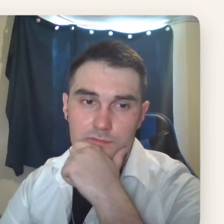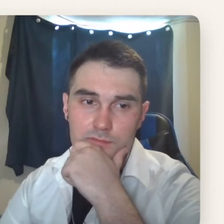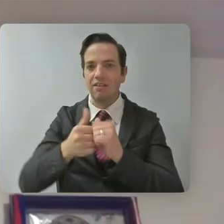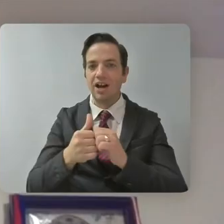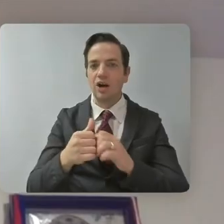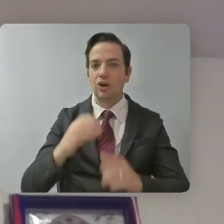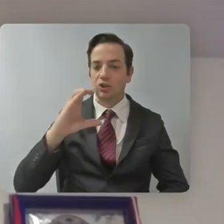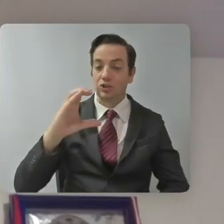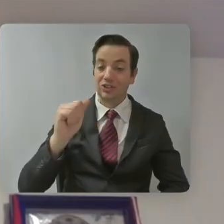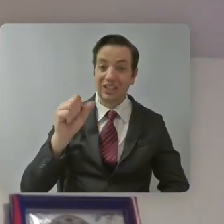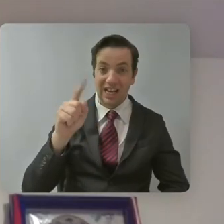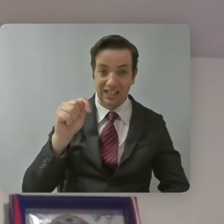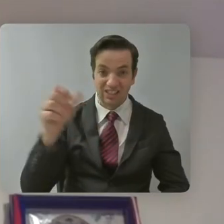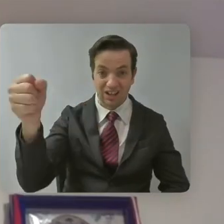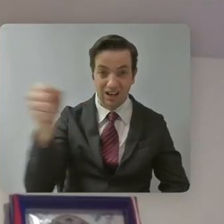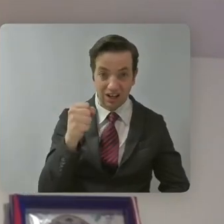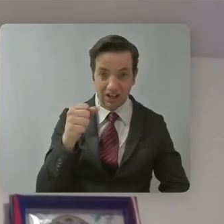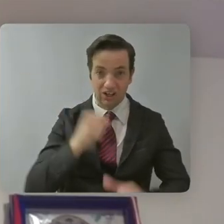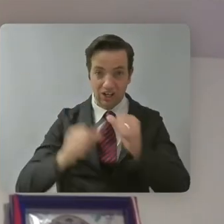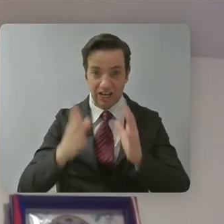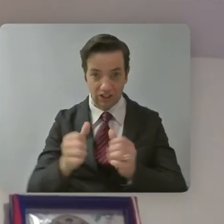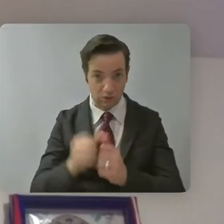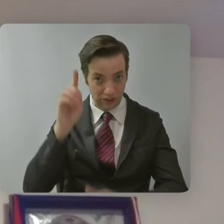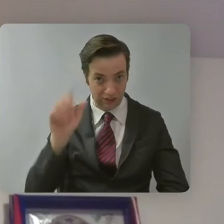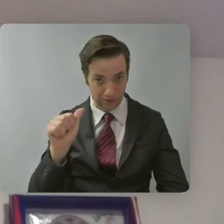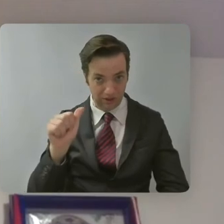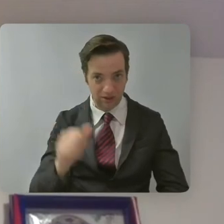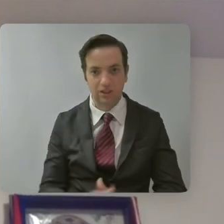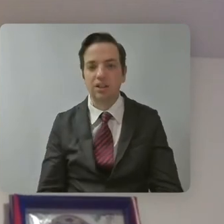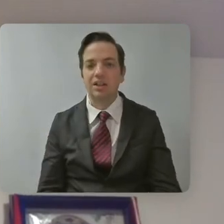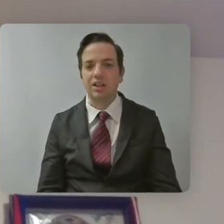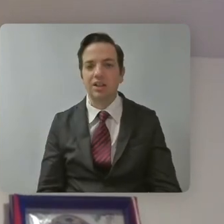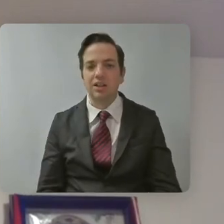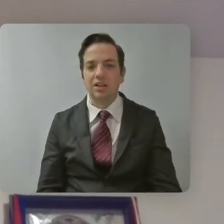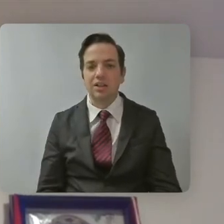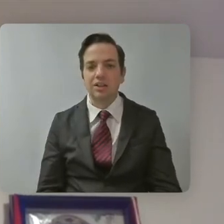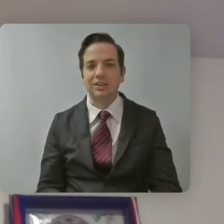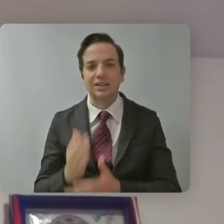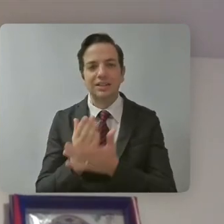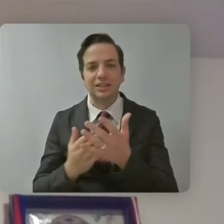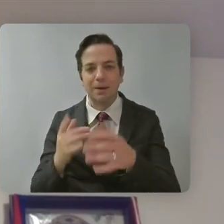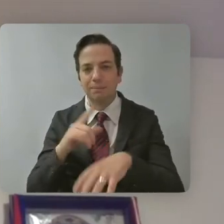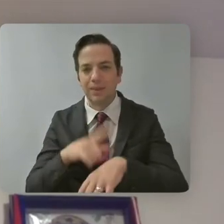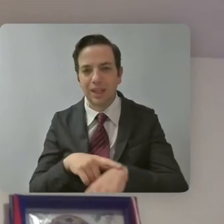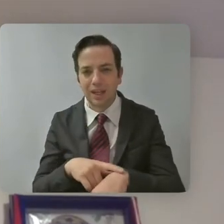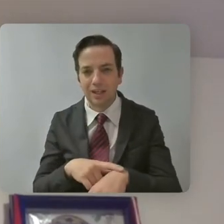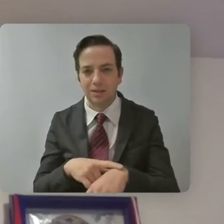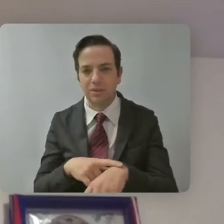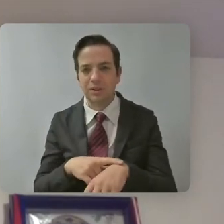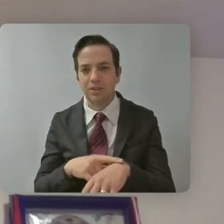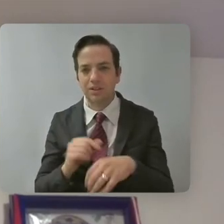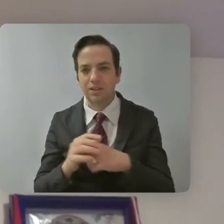an actor with a disability. And I think a lot of the time it's very performative. You know,